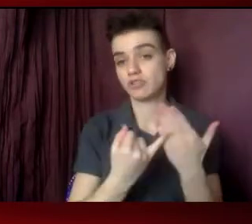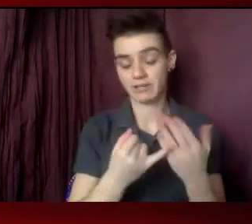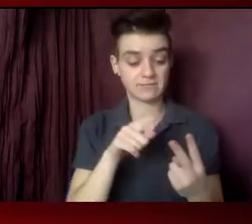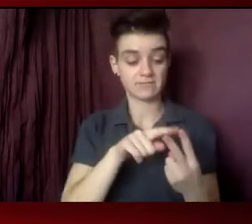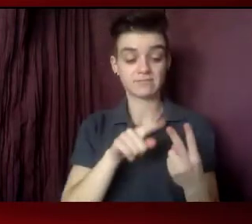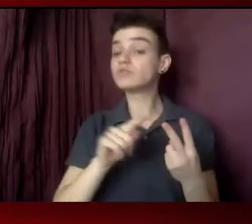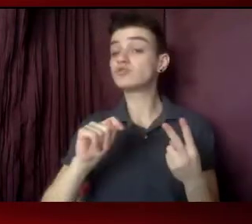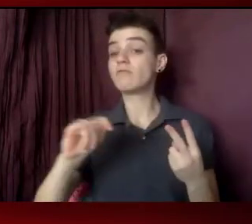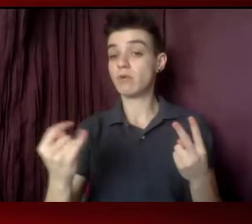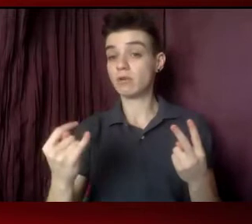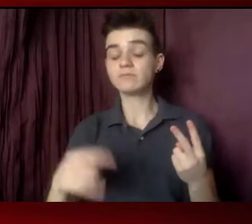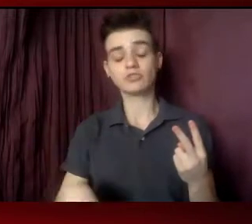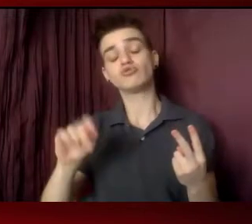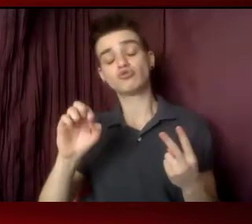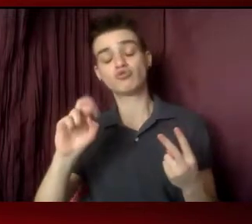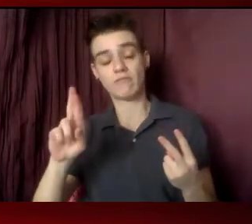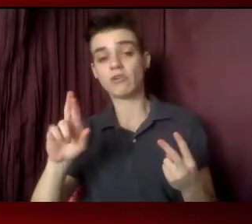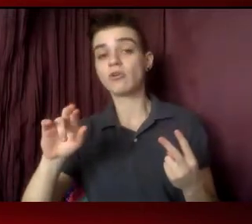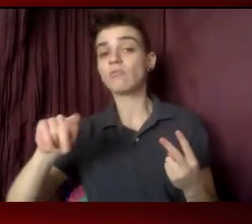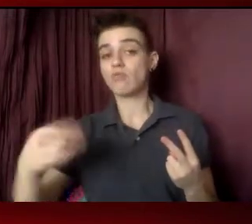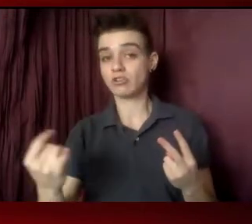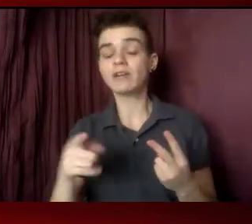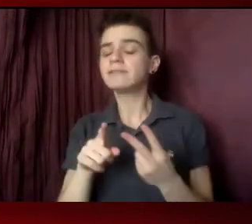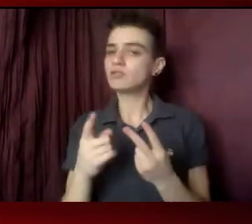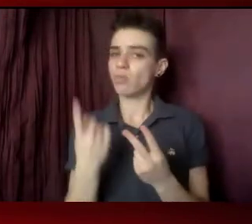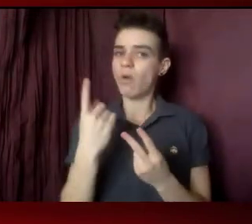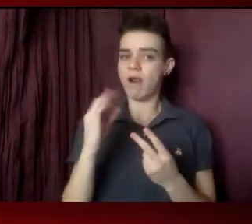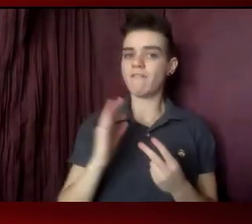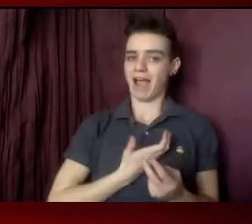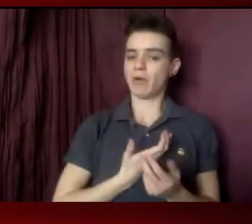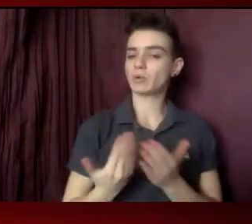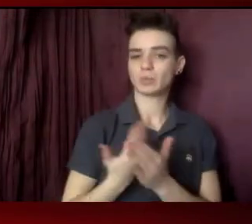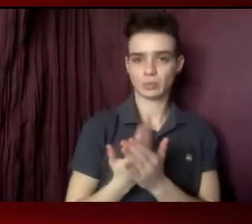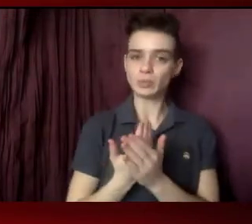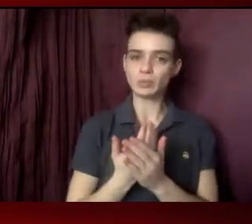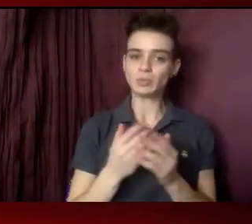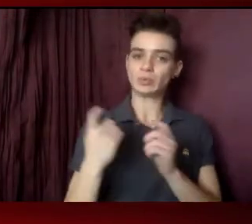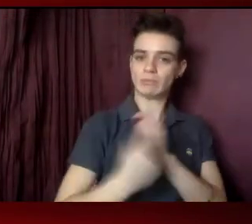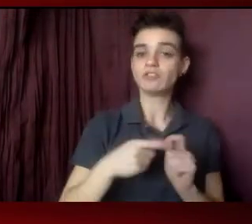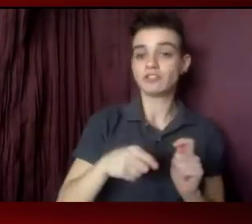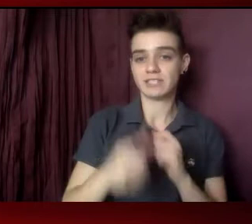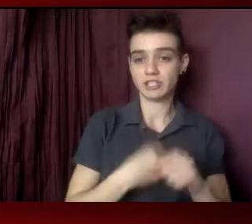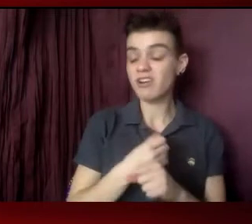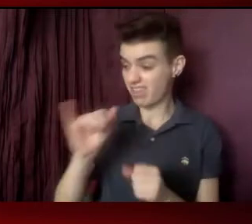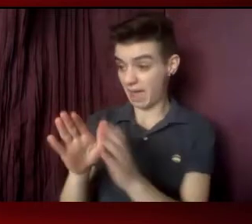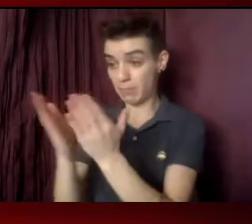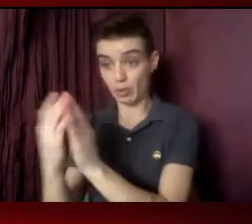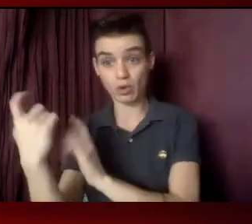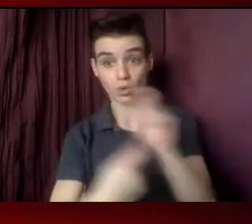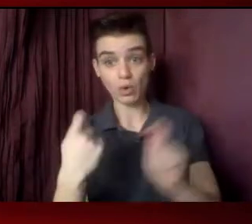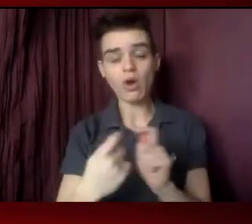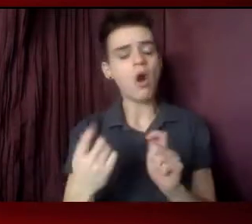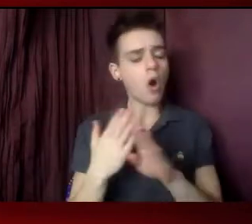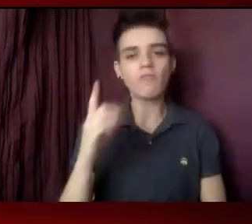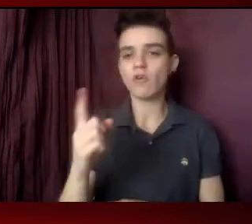And over the years, that book has brought us together over a million dollars. We could not be